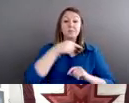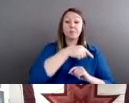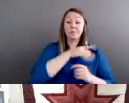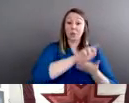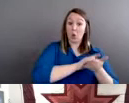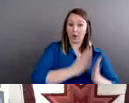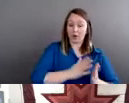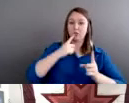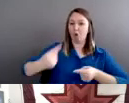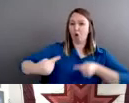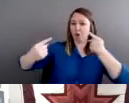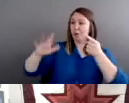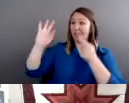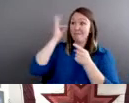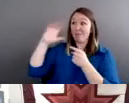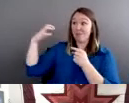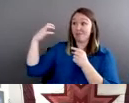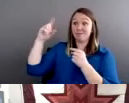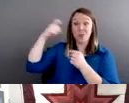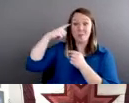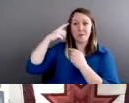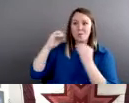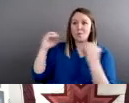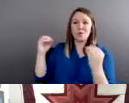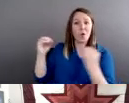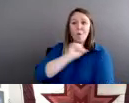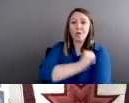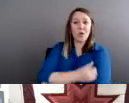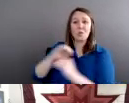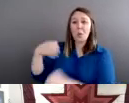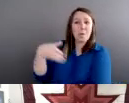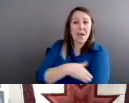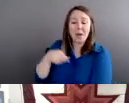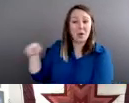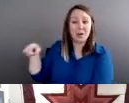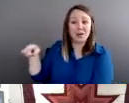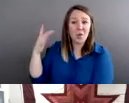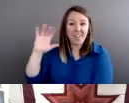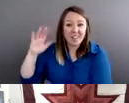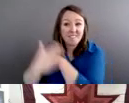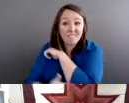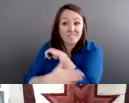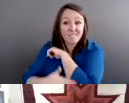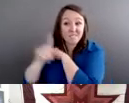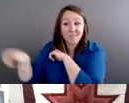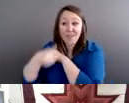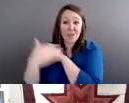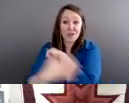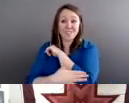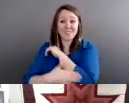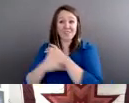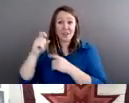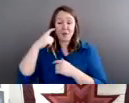authority in this case because they were essentially a foreign government. It'd be sort of like if